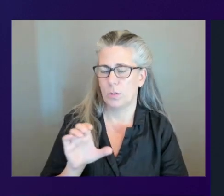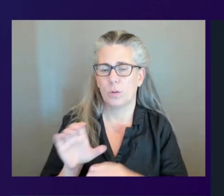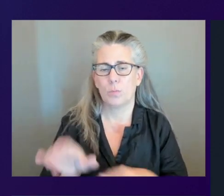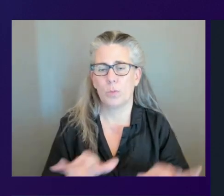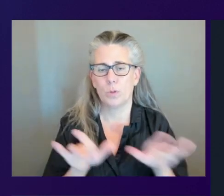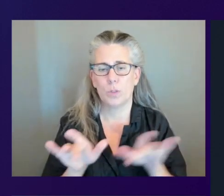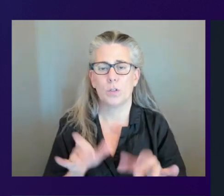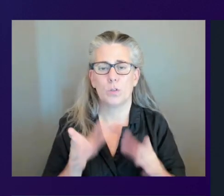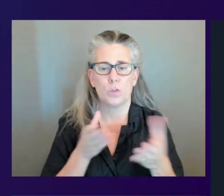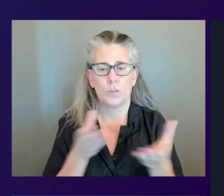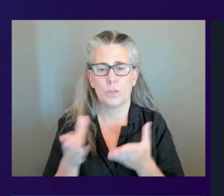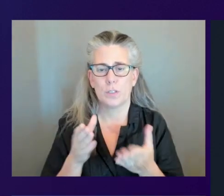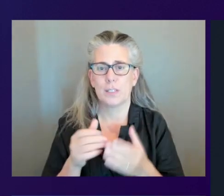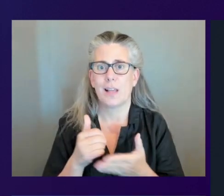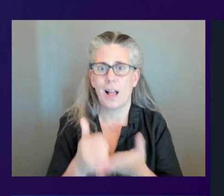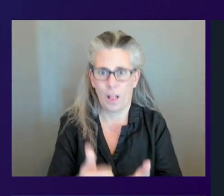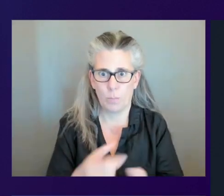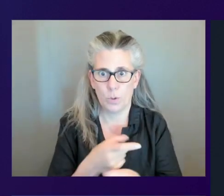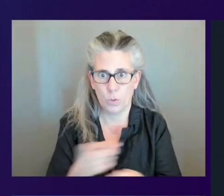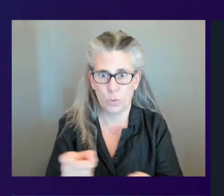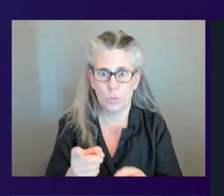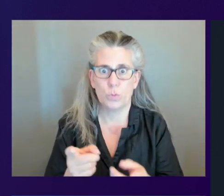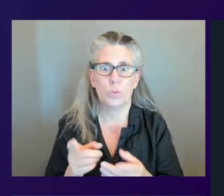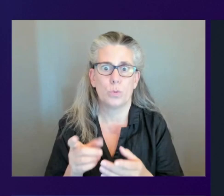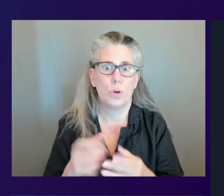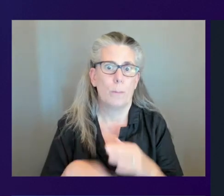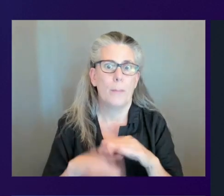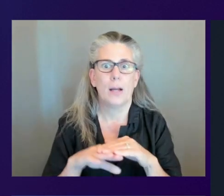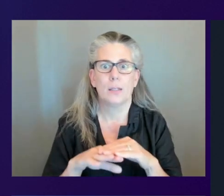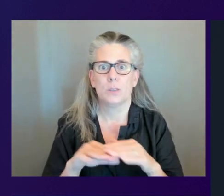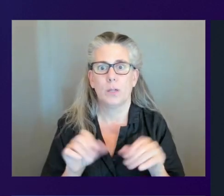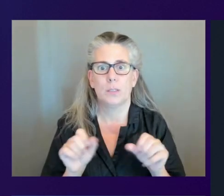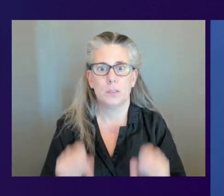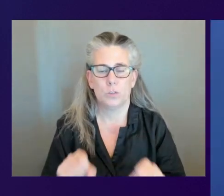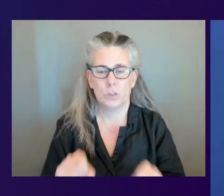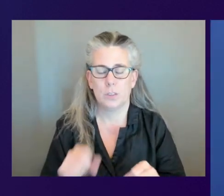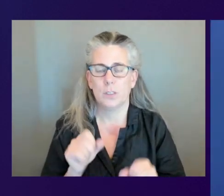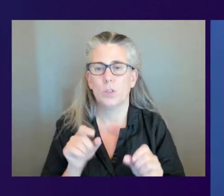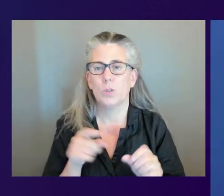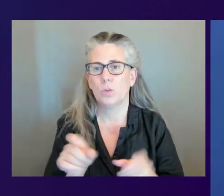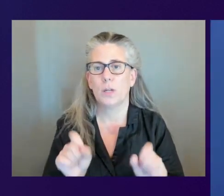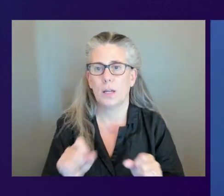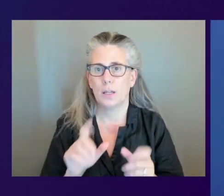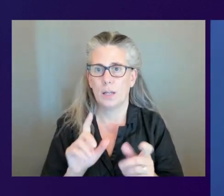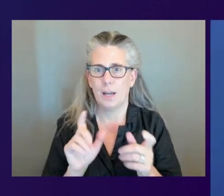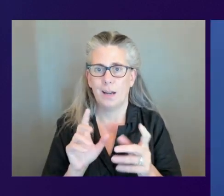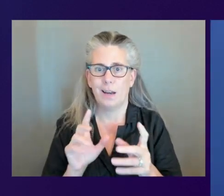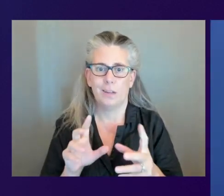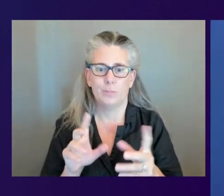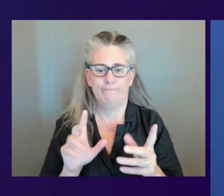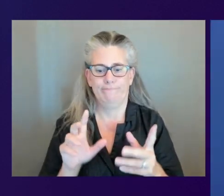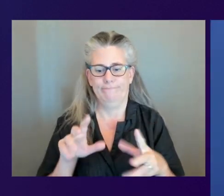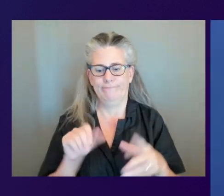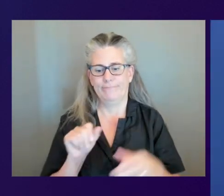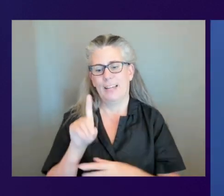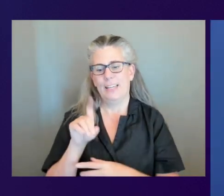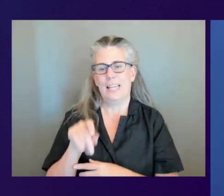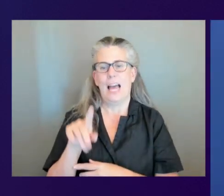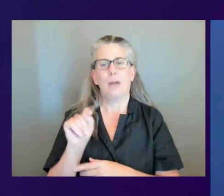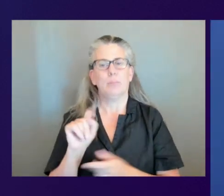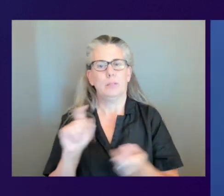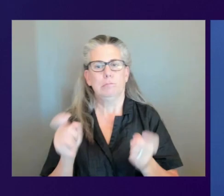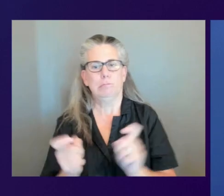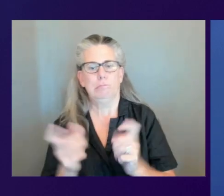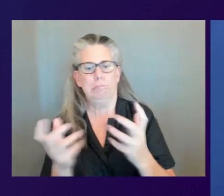help you to maximize that agility so that you can adapt for change. So first of all, our arc,